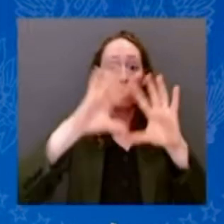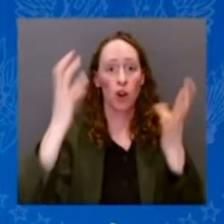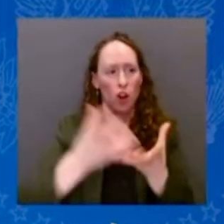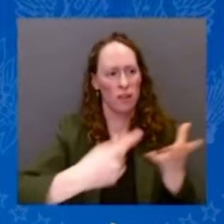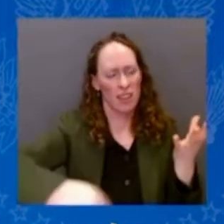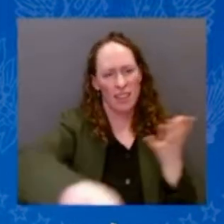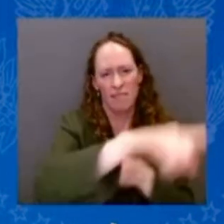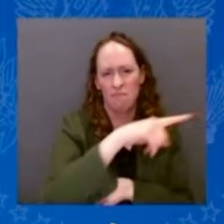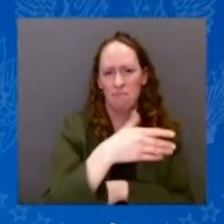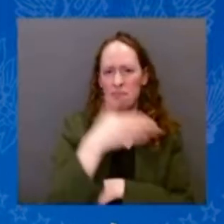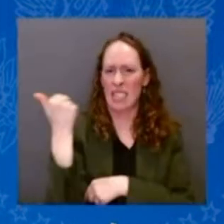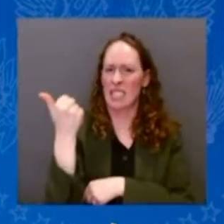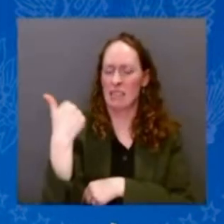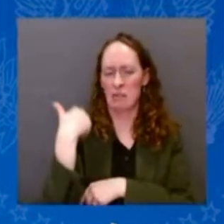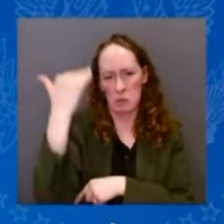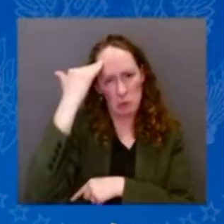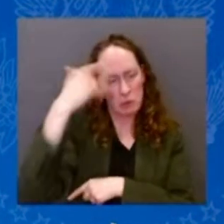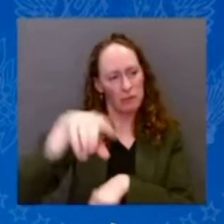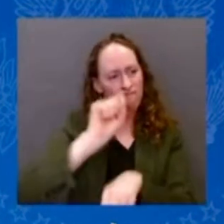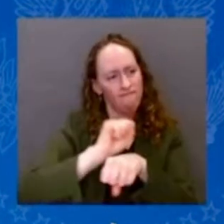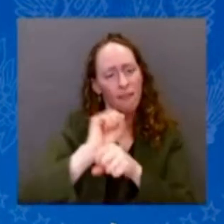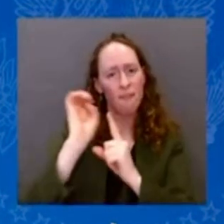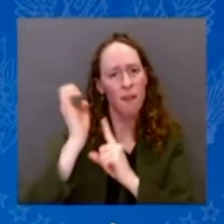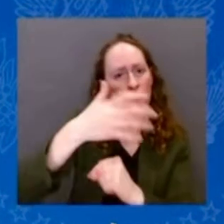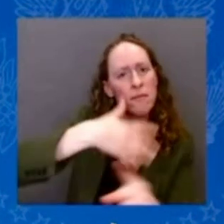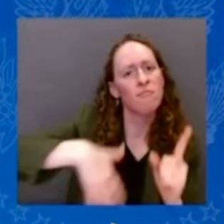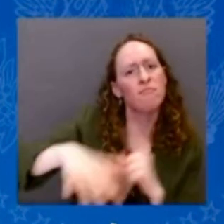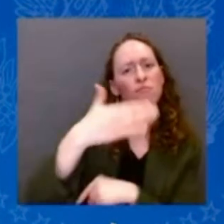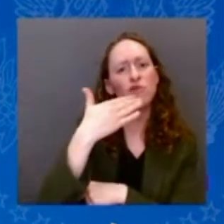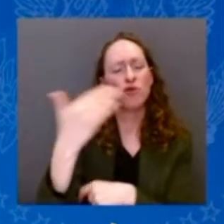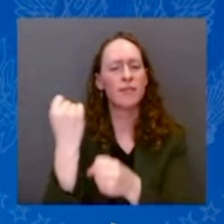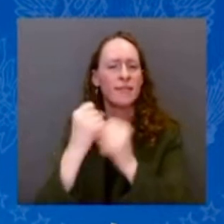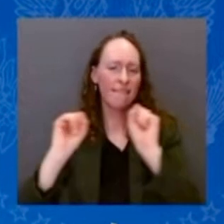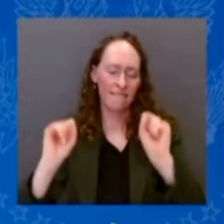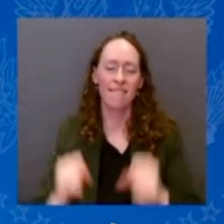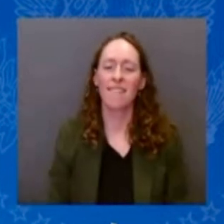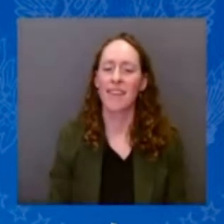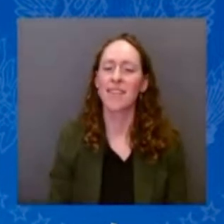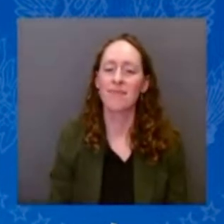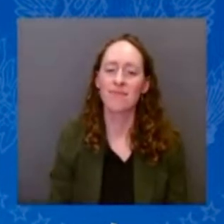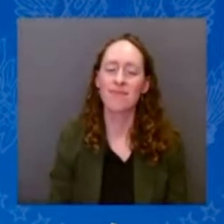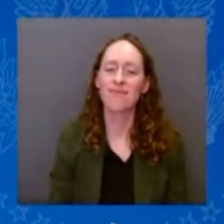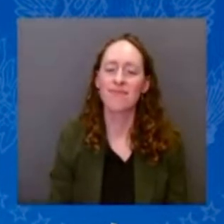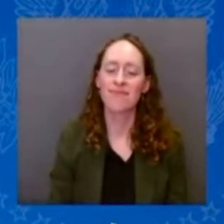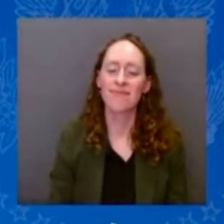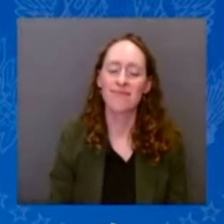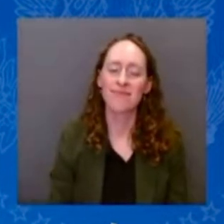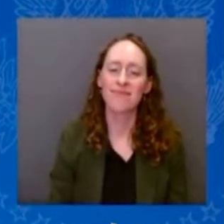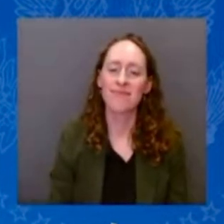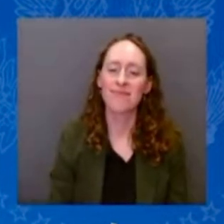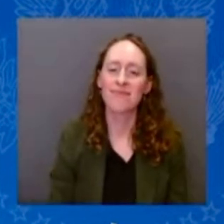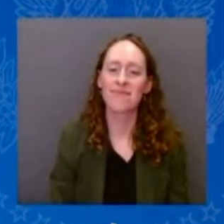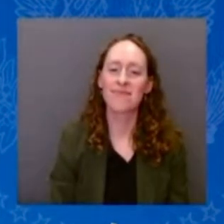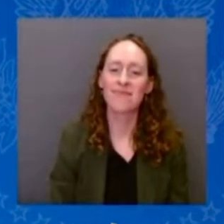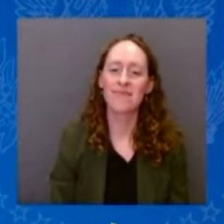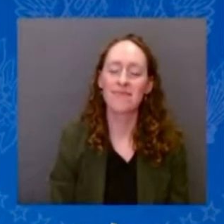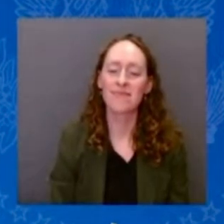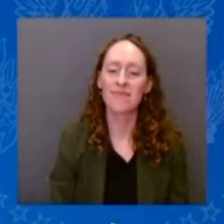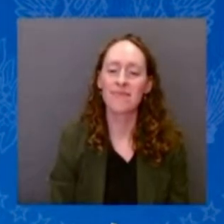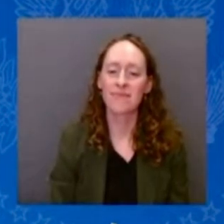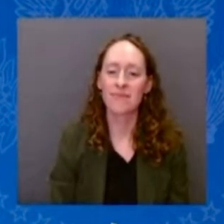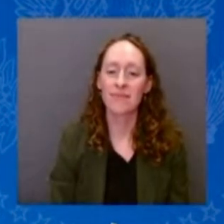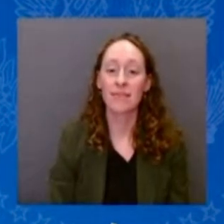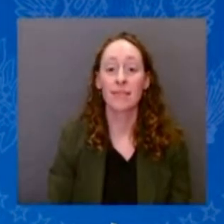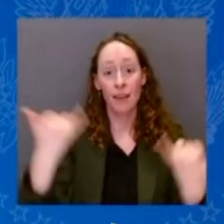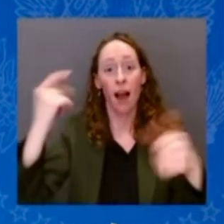But too long we sat in our hands. How in God's name can we remain the most competitive nation in the world without investing in